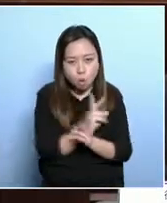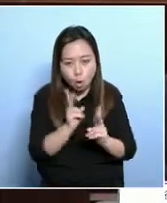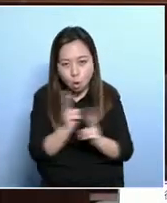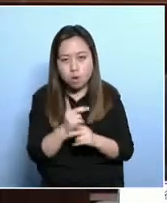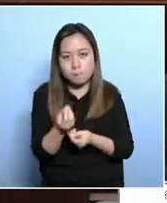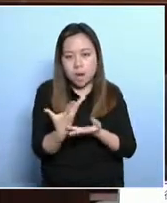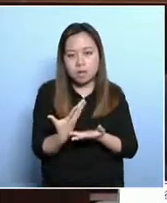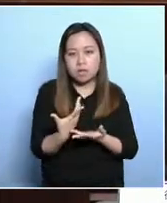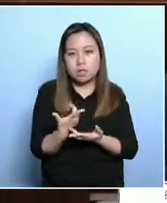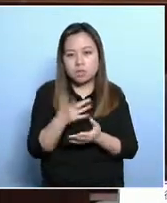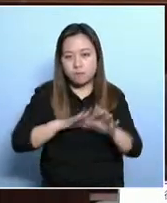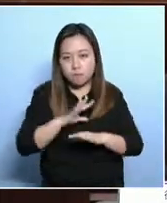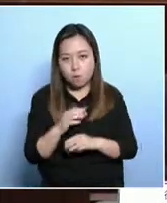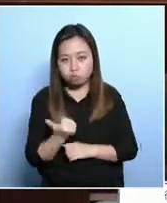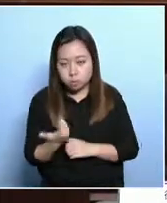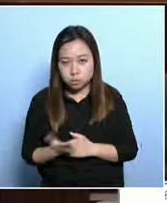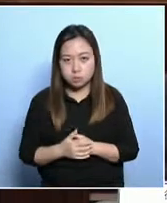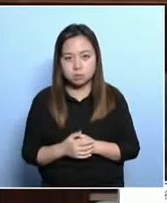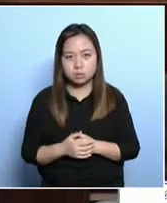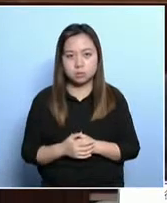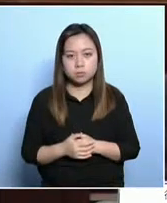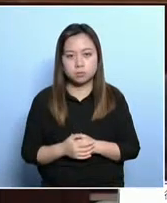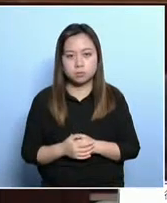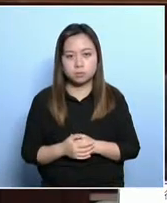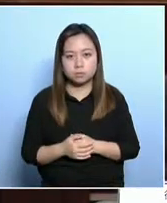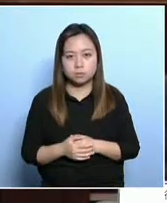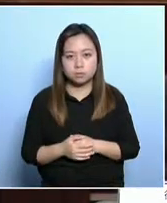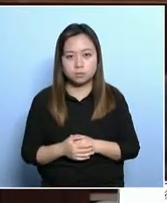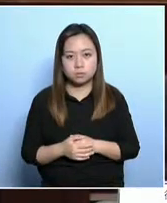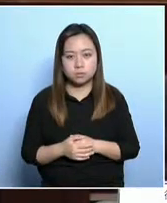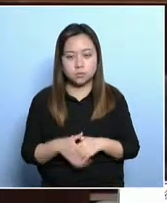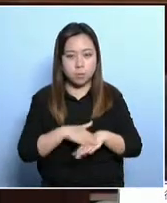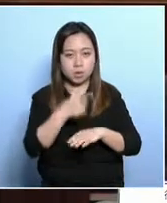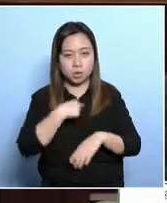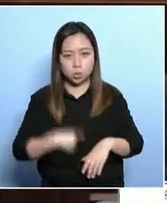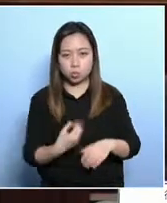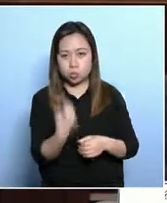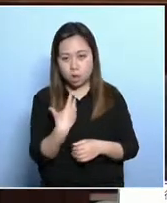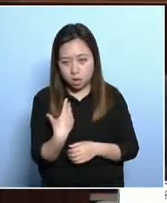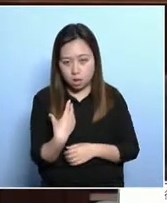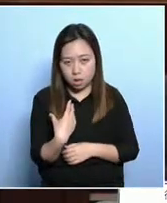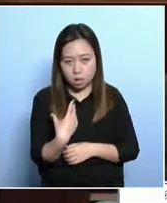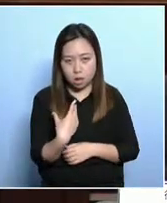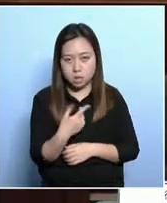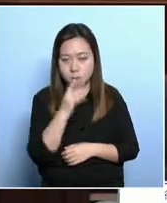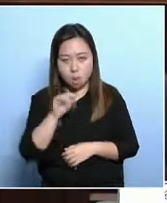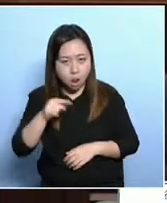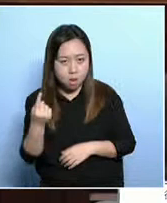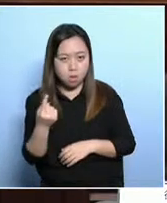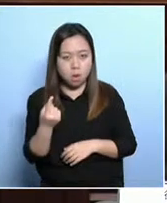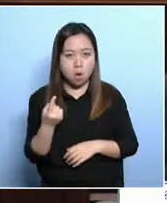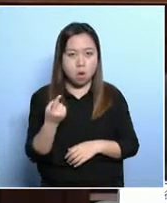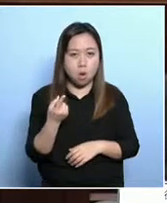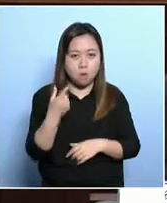can improve the culture. It's not just by money. Now, members